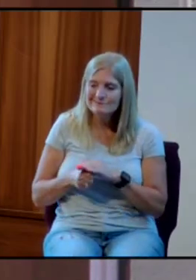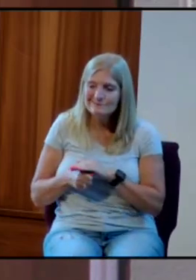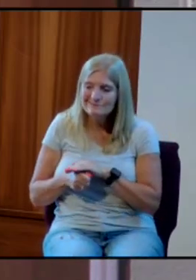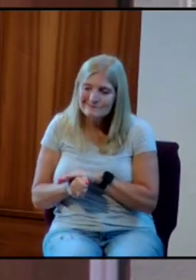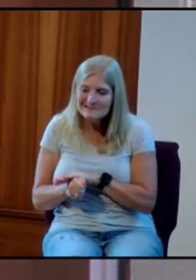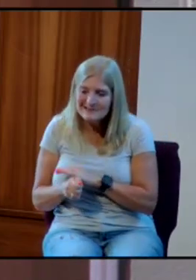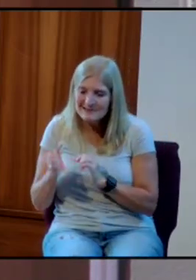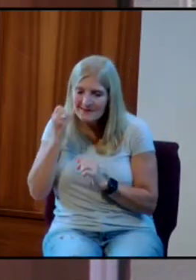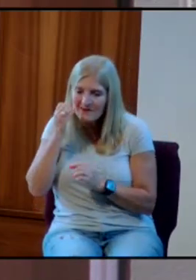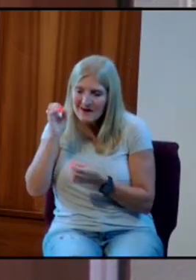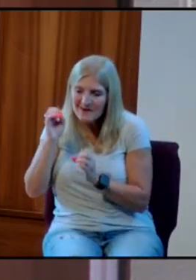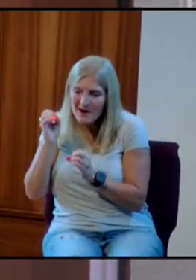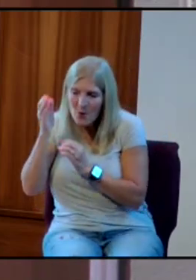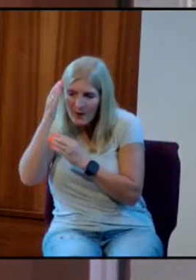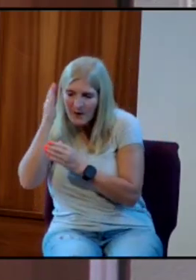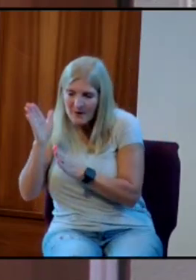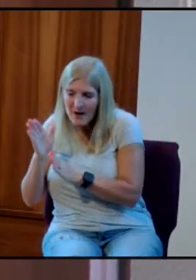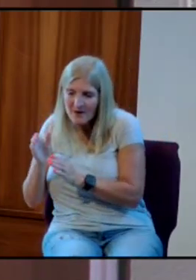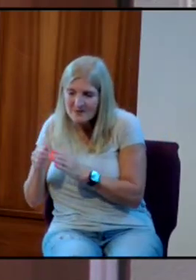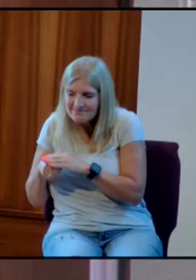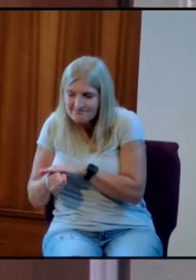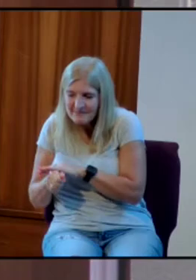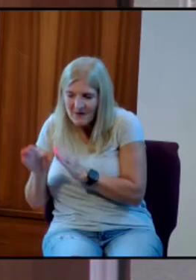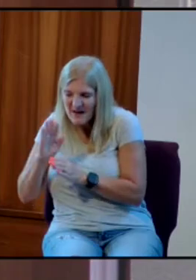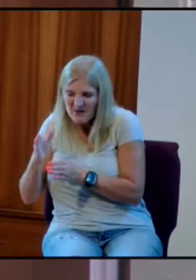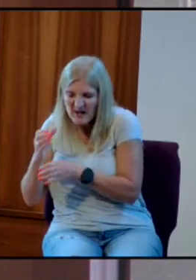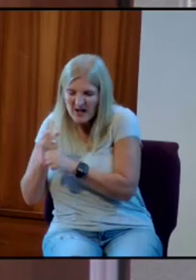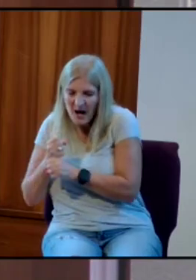if it suited you and just not get caught?